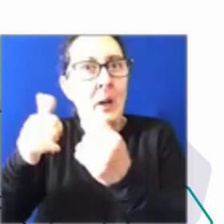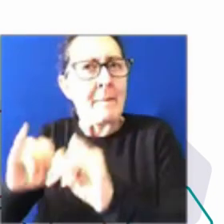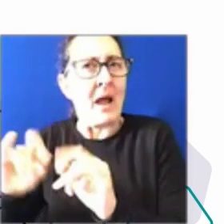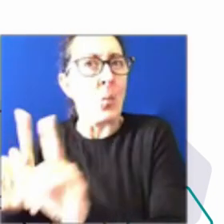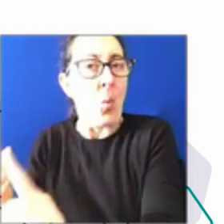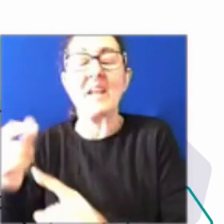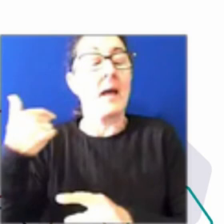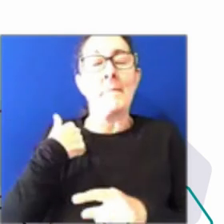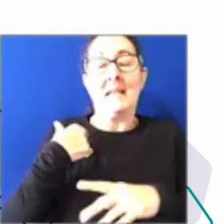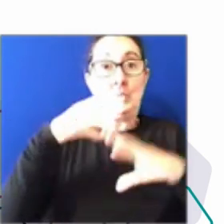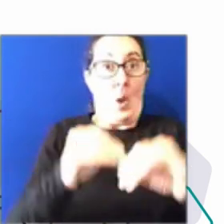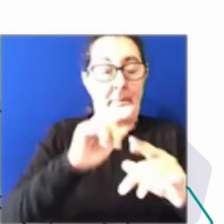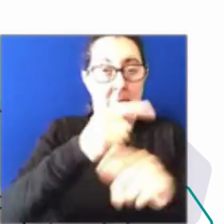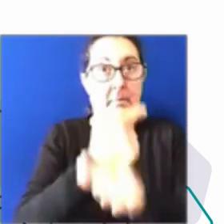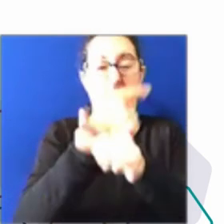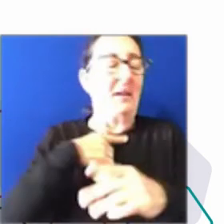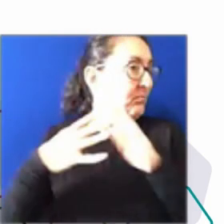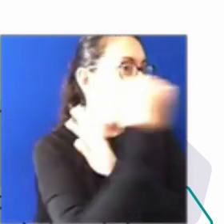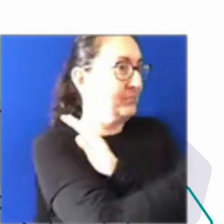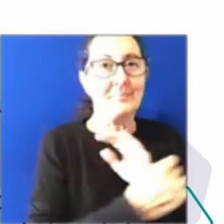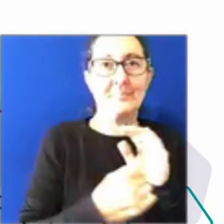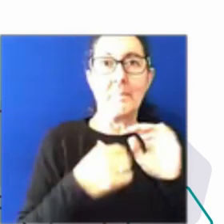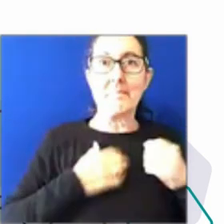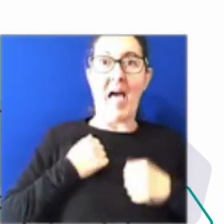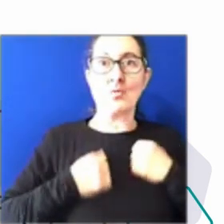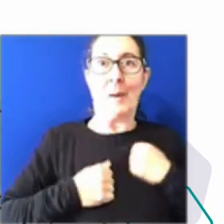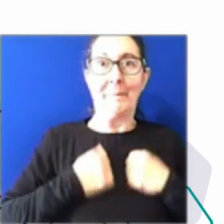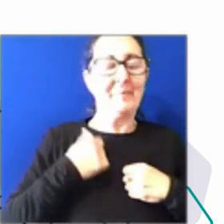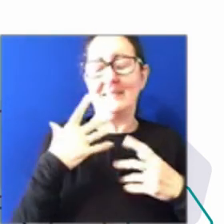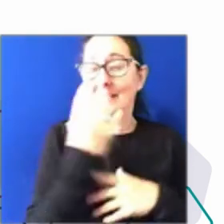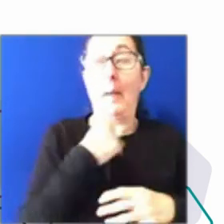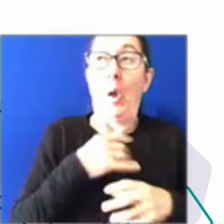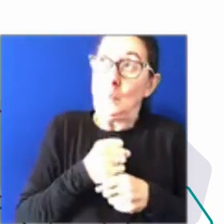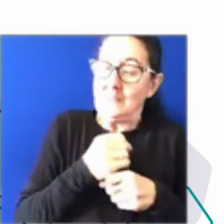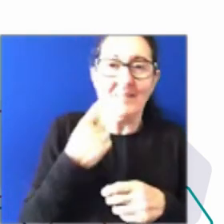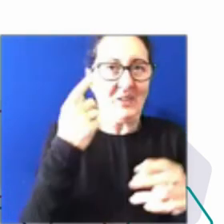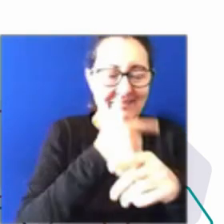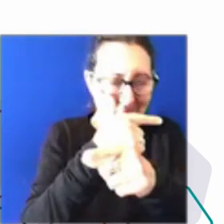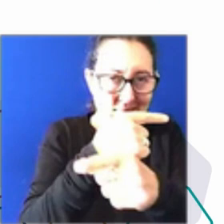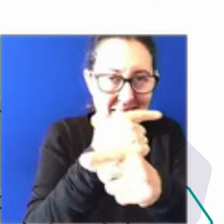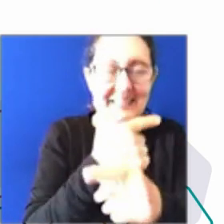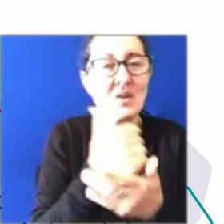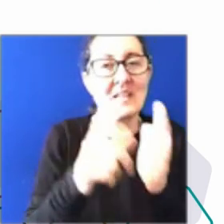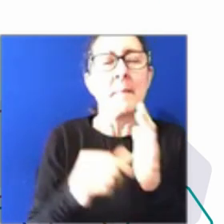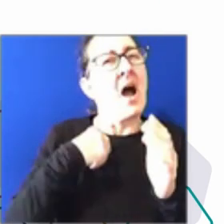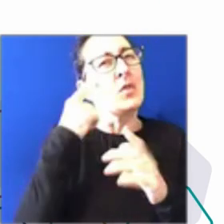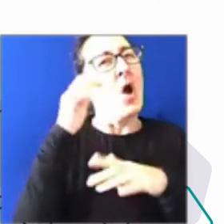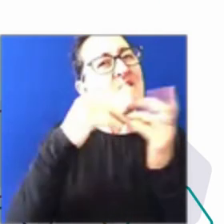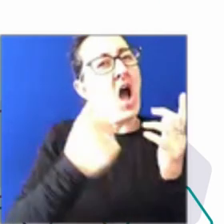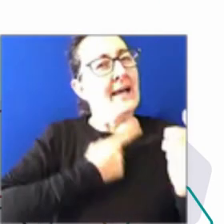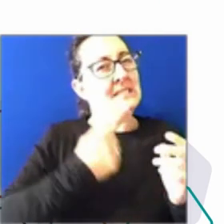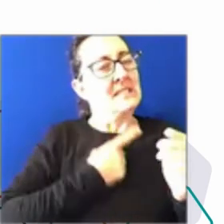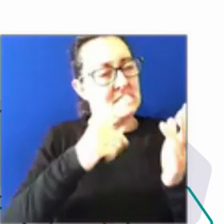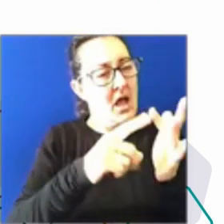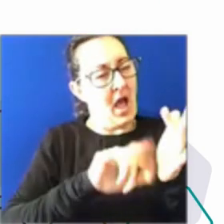bit of literature out there about isolation and working from home all the time being really bad for people